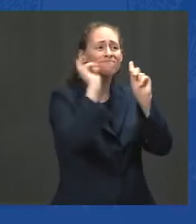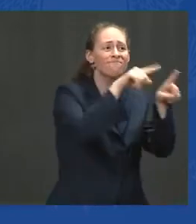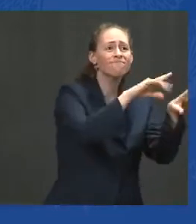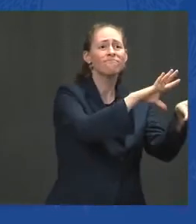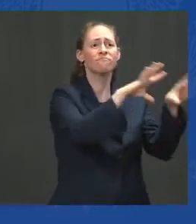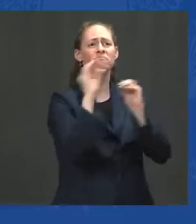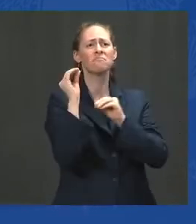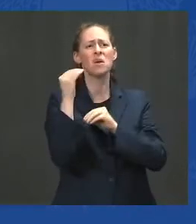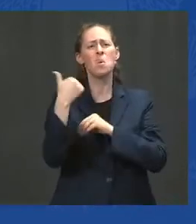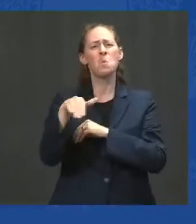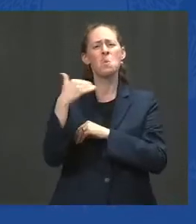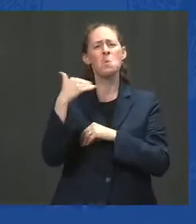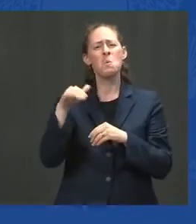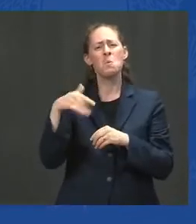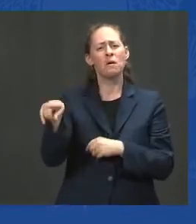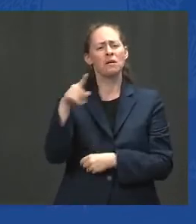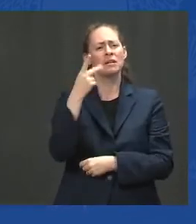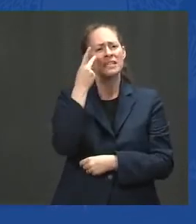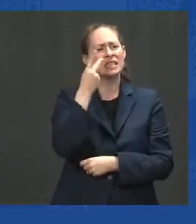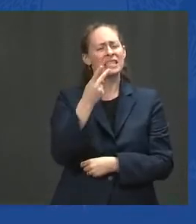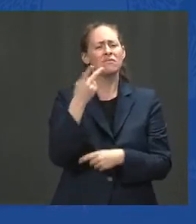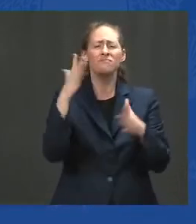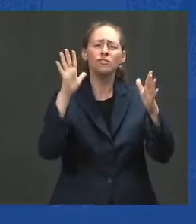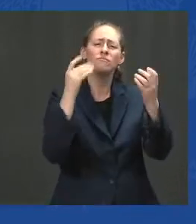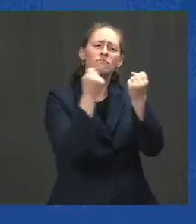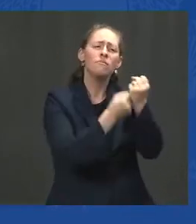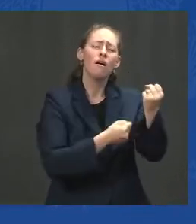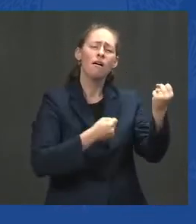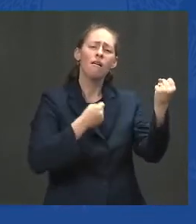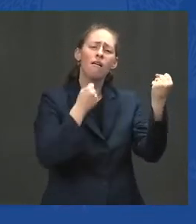on the ground working to support the Afghan people,